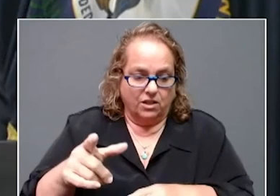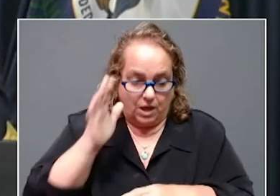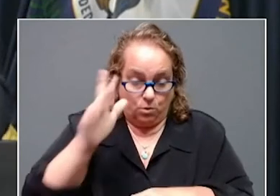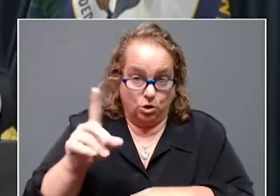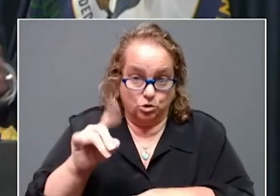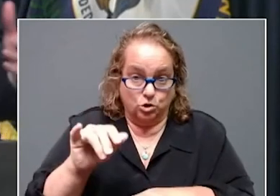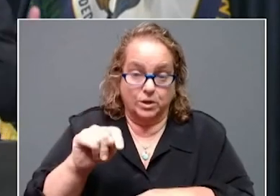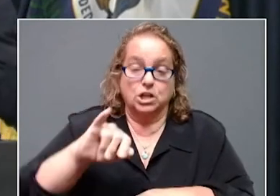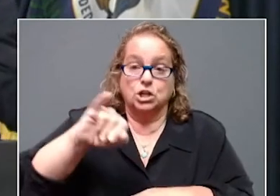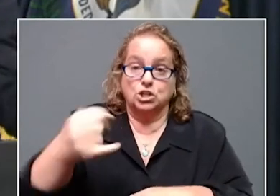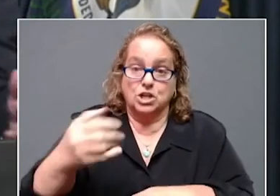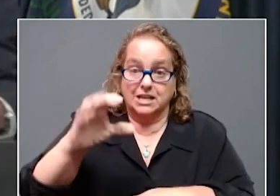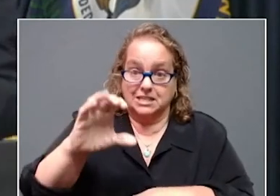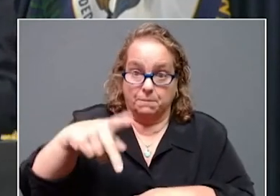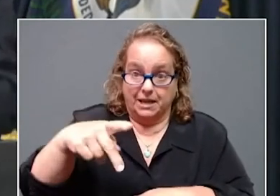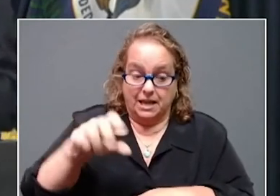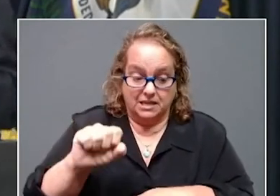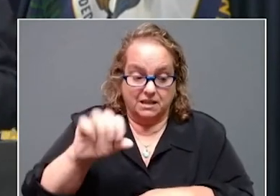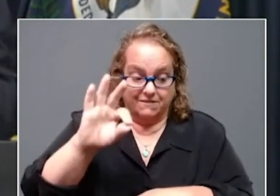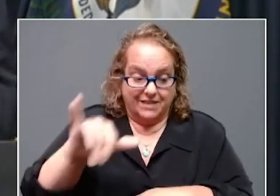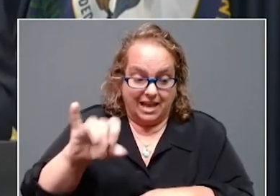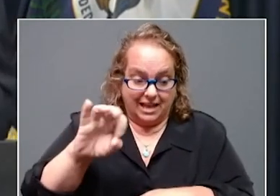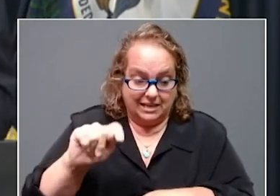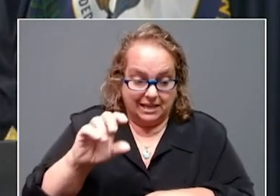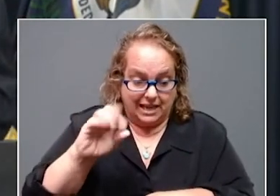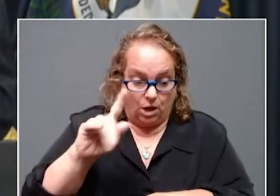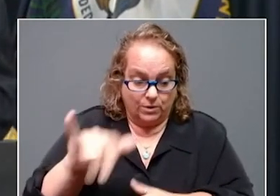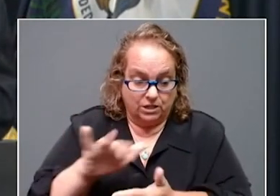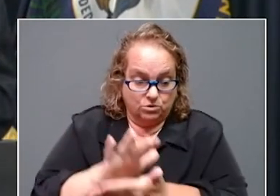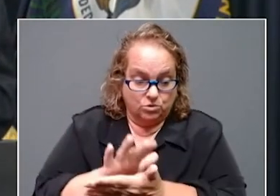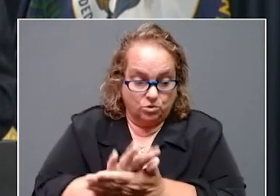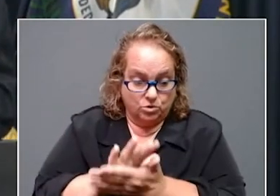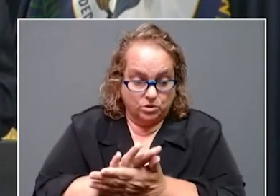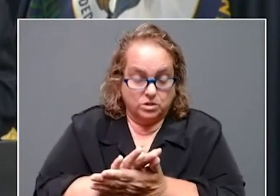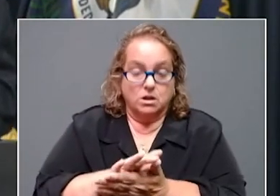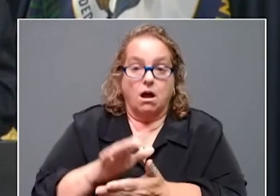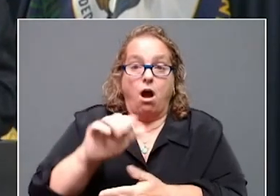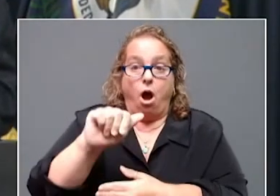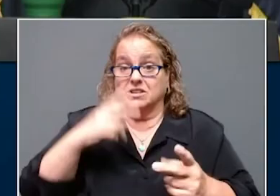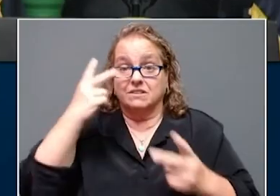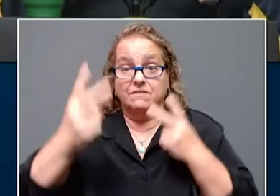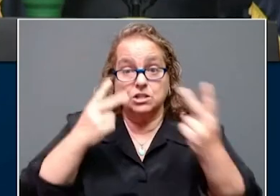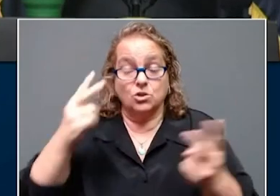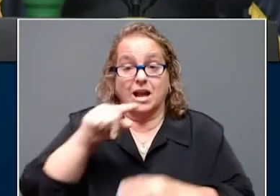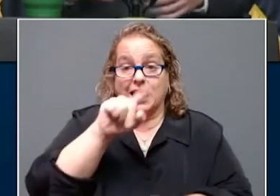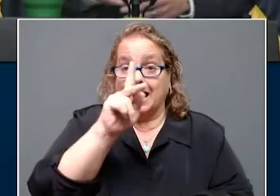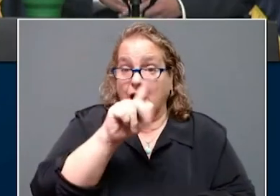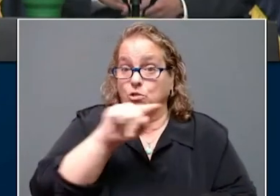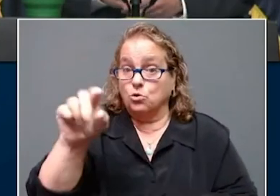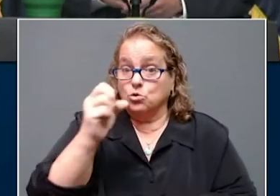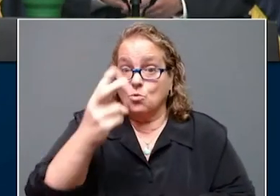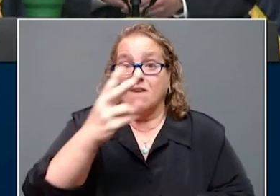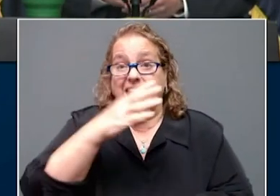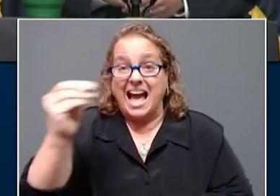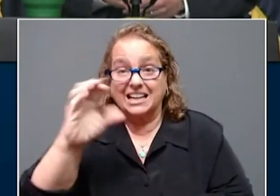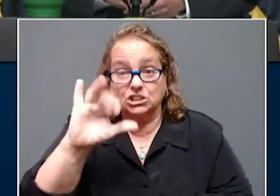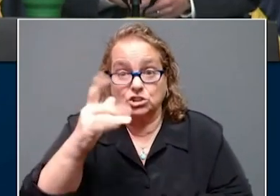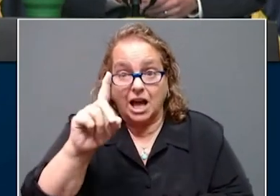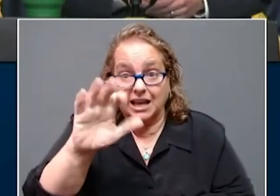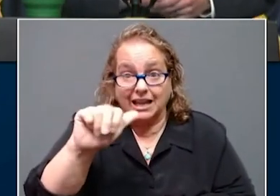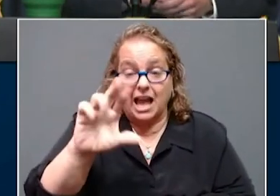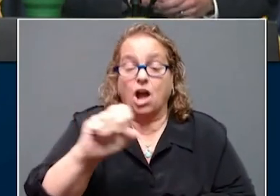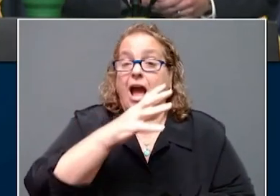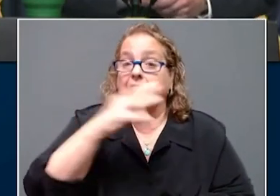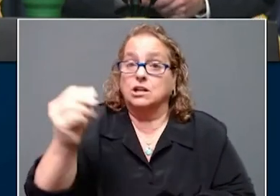During his COVID-19 briefing on Tuesday, Governor Andy Beshear announced that he is issuing an executive order which will require students,